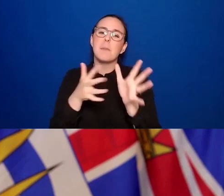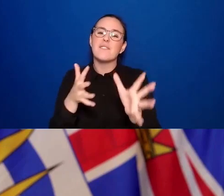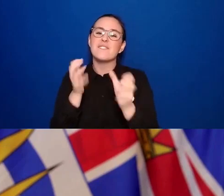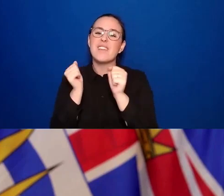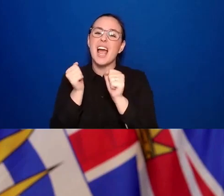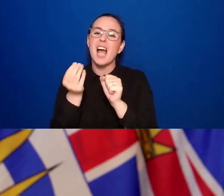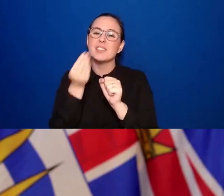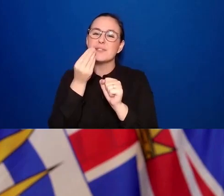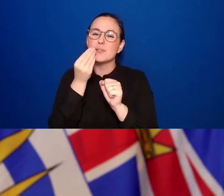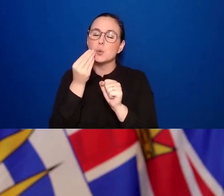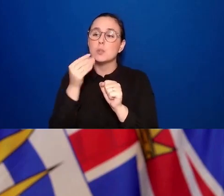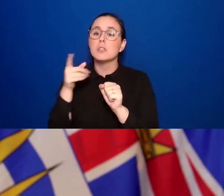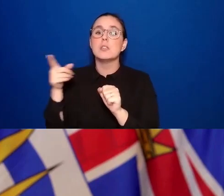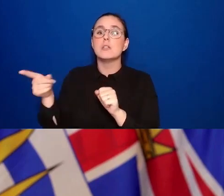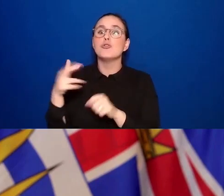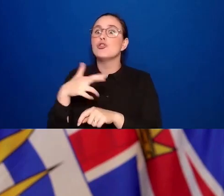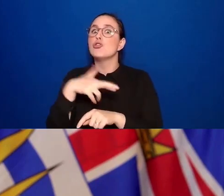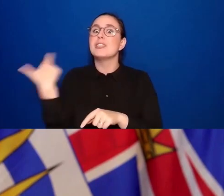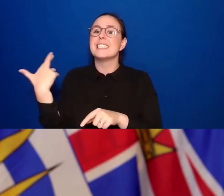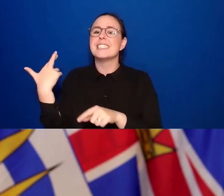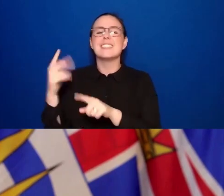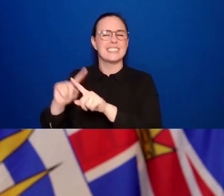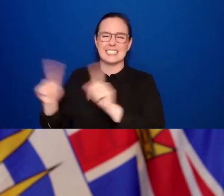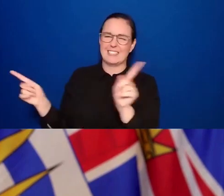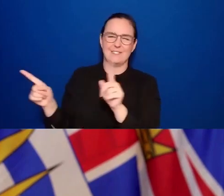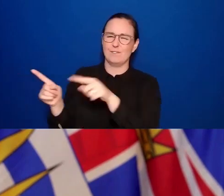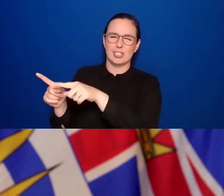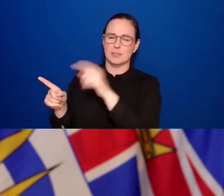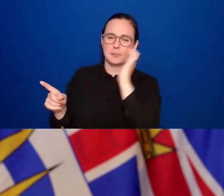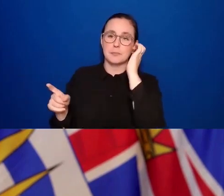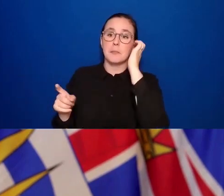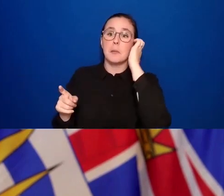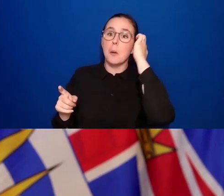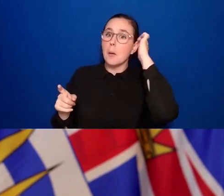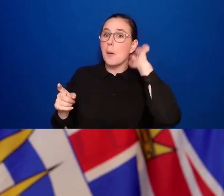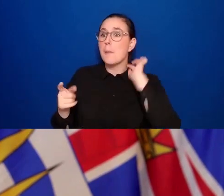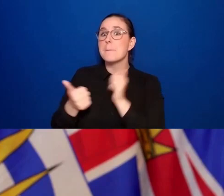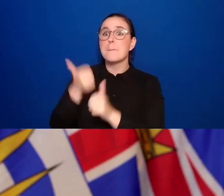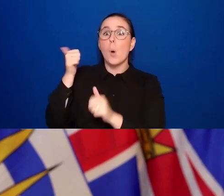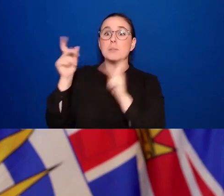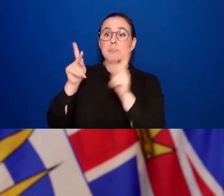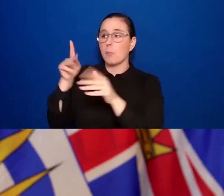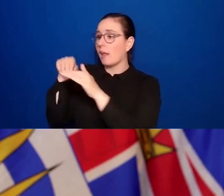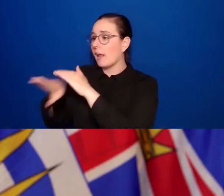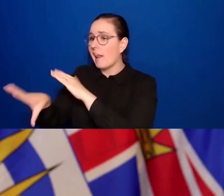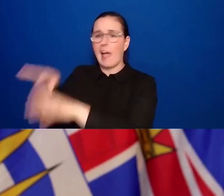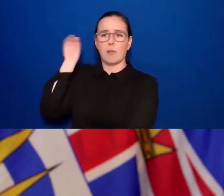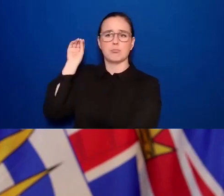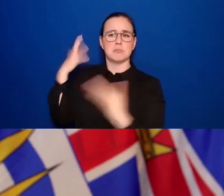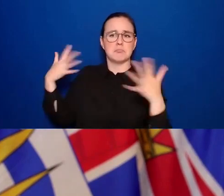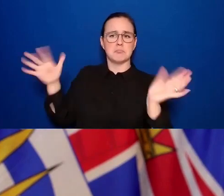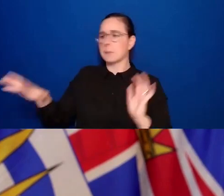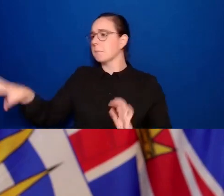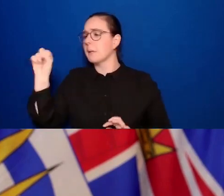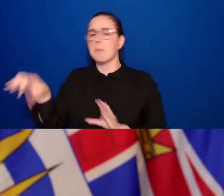different as well. The vast majority of people are in and out, take it and go. And the seating is more limited and more